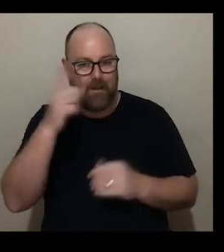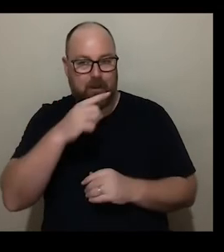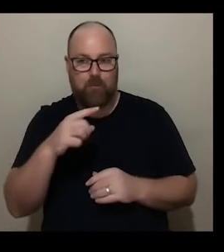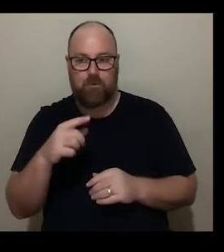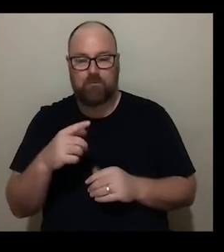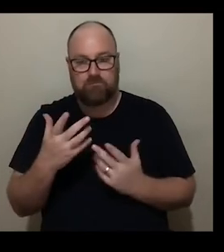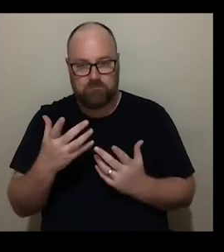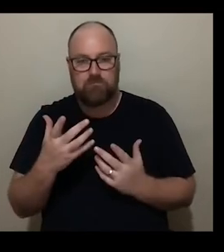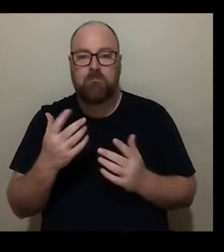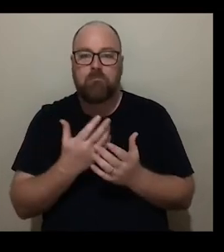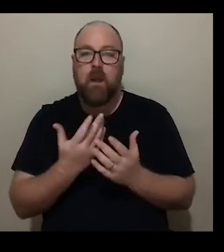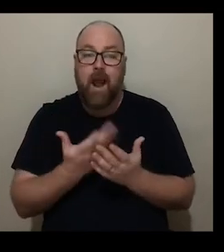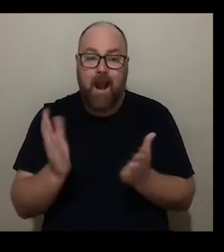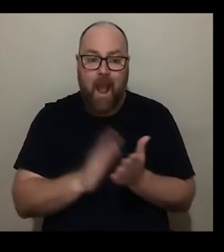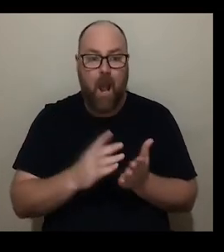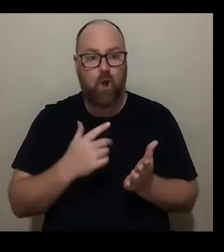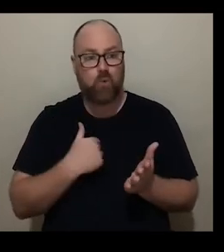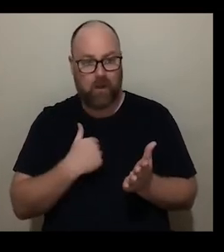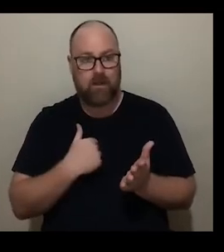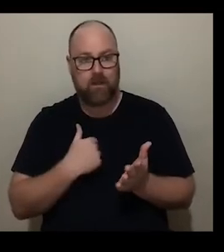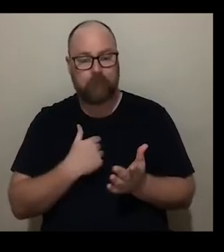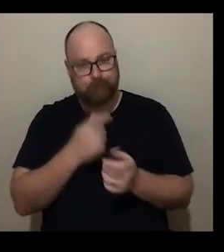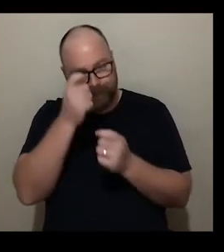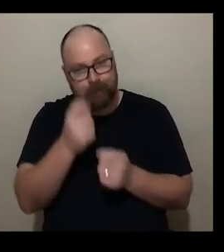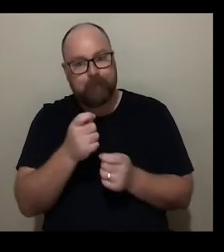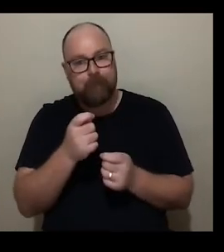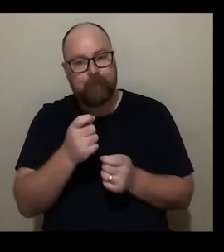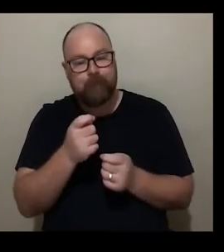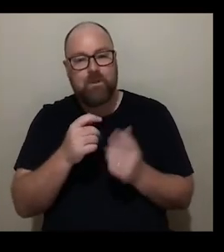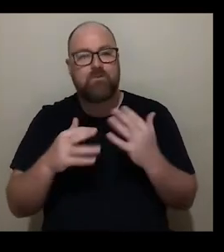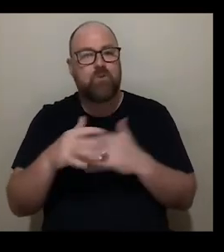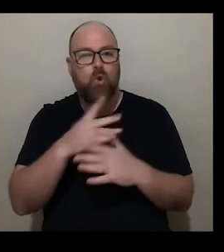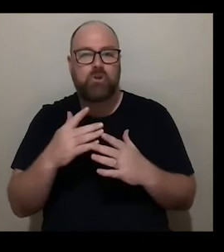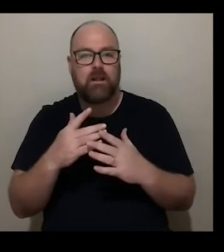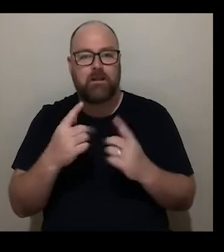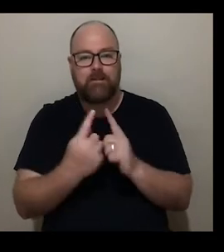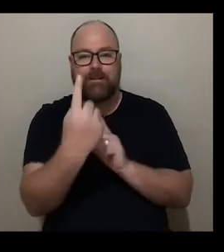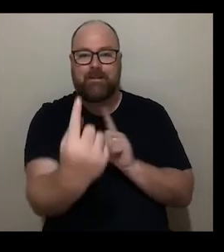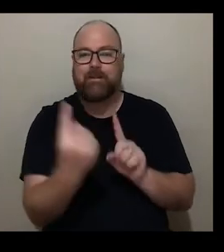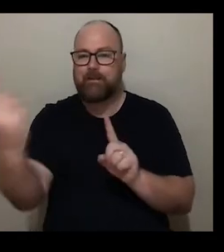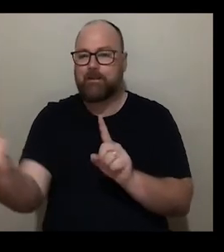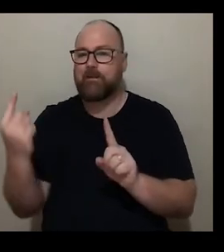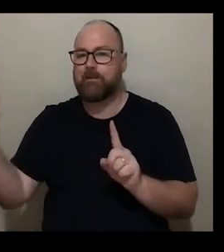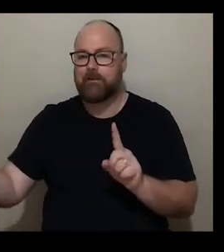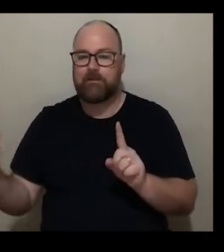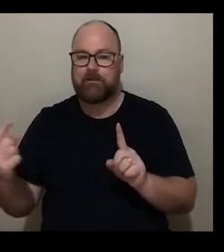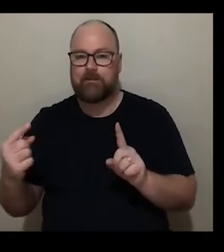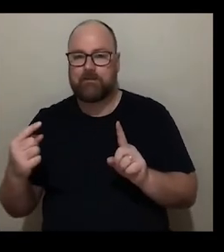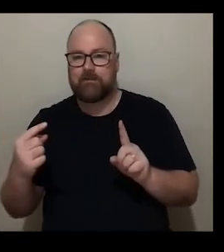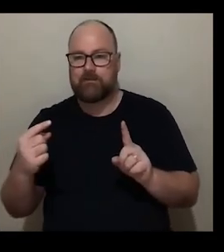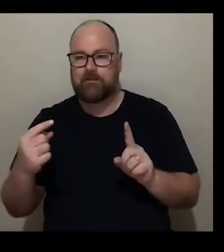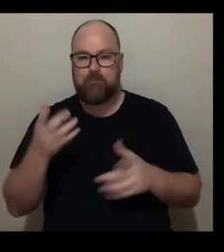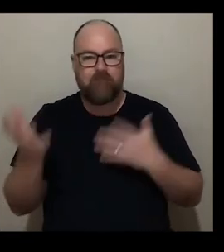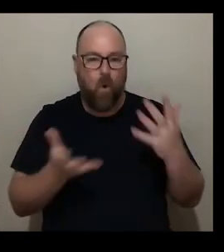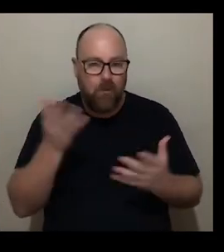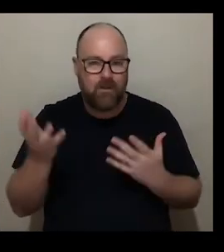otherwise wouldn't and how do we honor socially engaged uh sorry socially distanced performance work in a digital